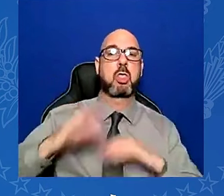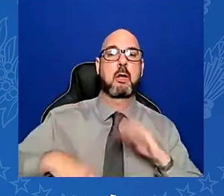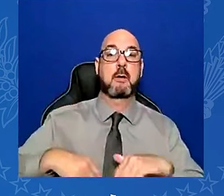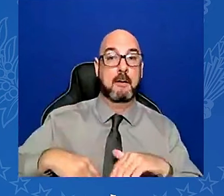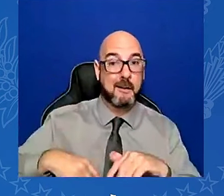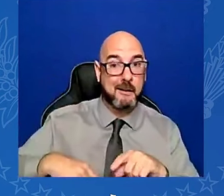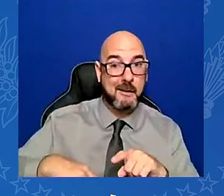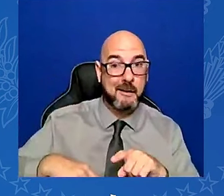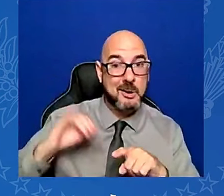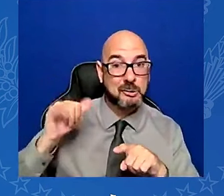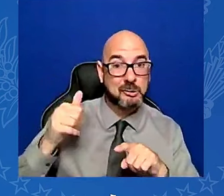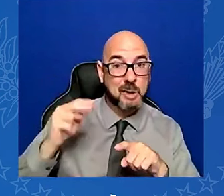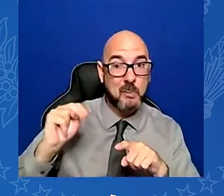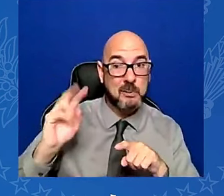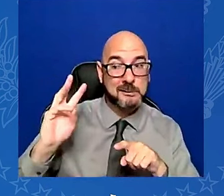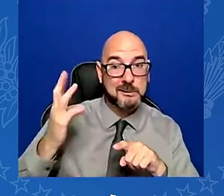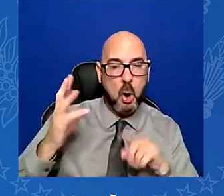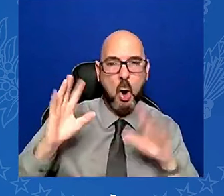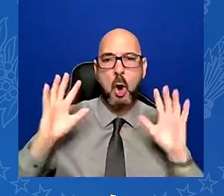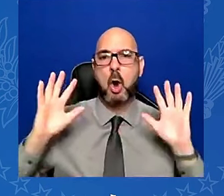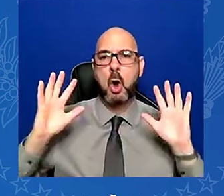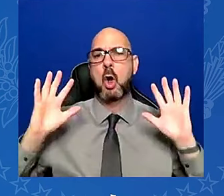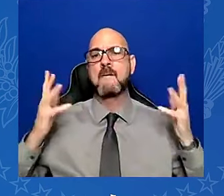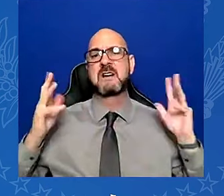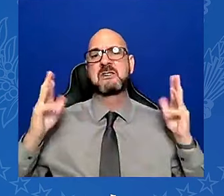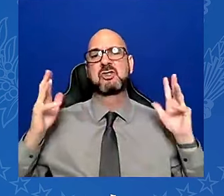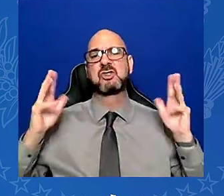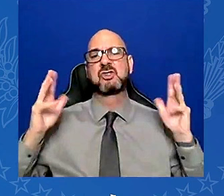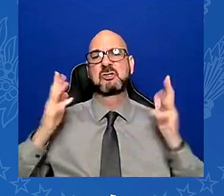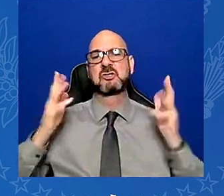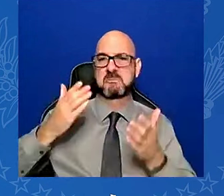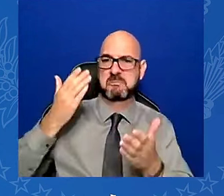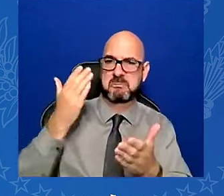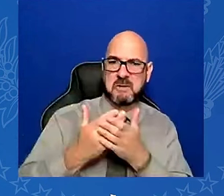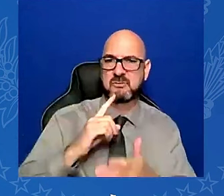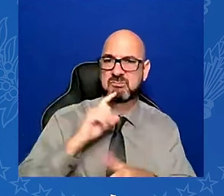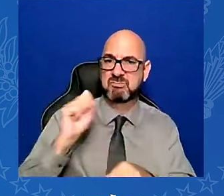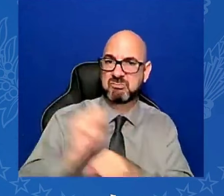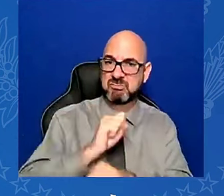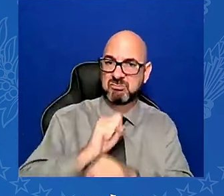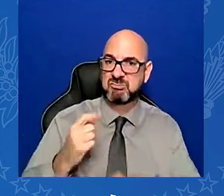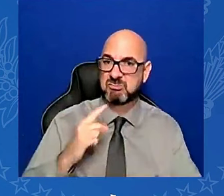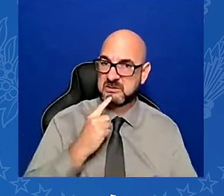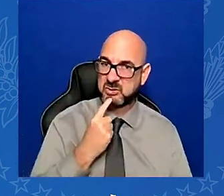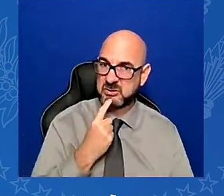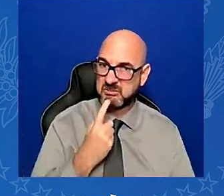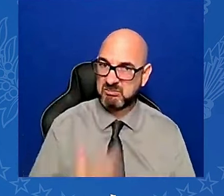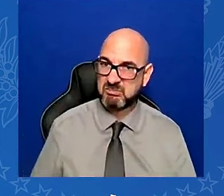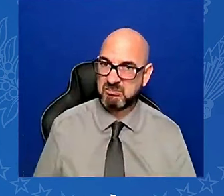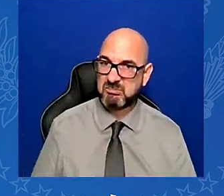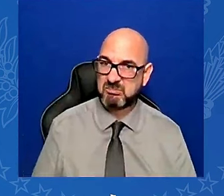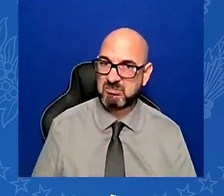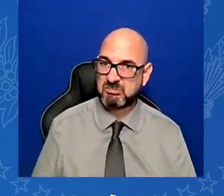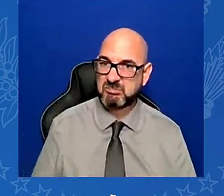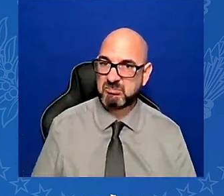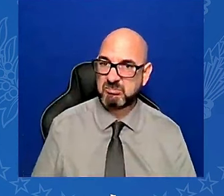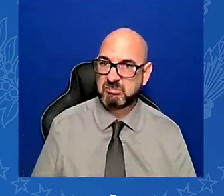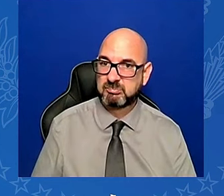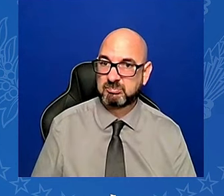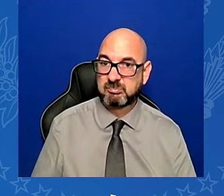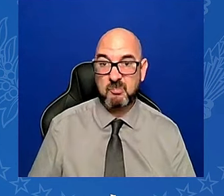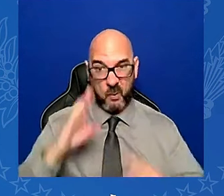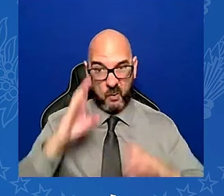asking to rise up to the seriousness of the moment. Move past the horse race numbers and the gotcha moments